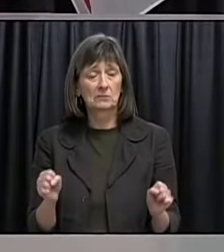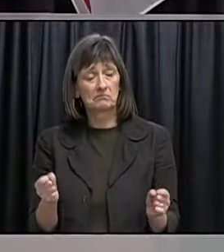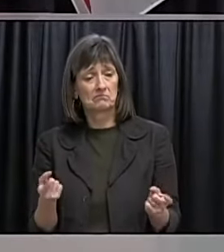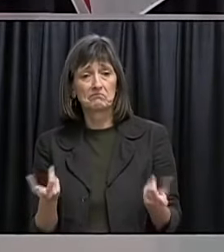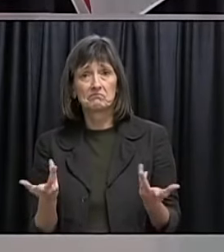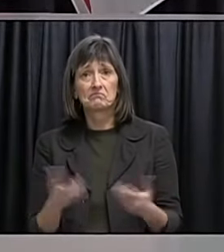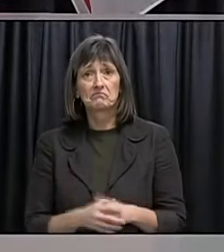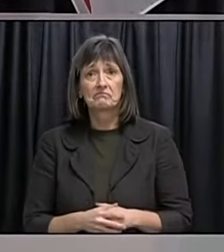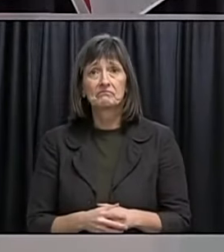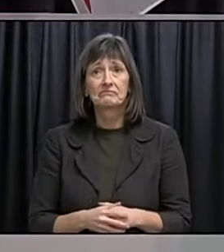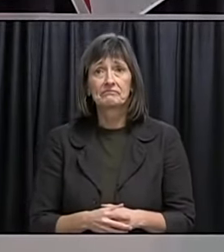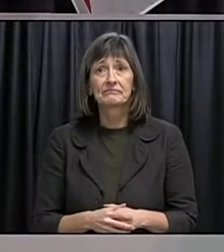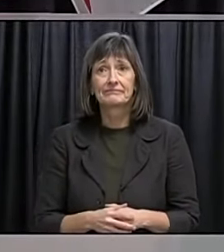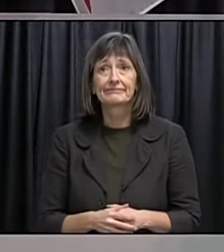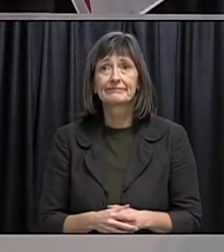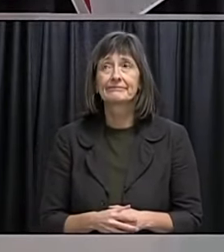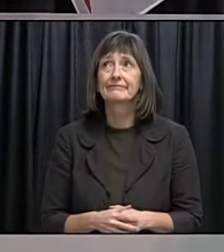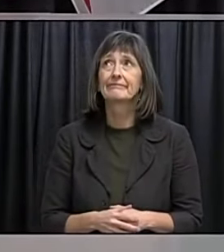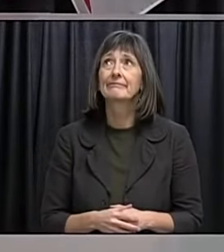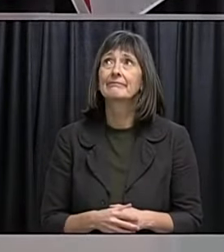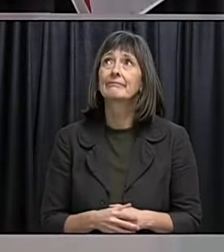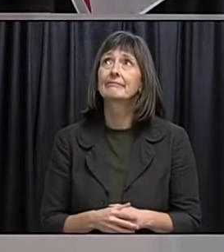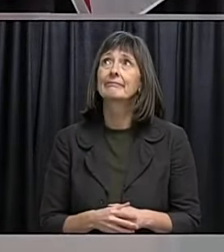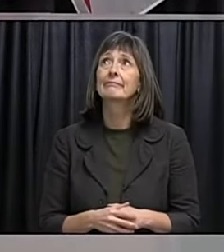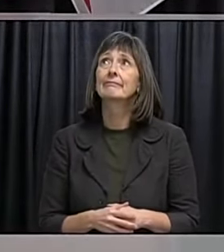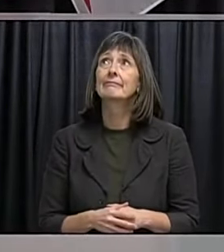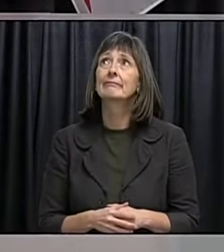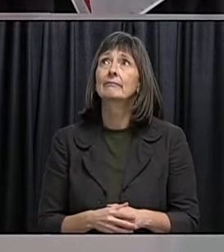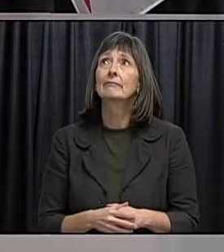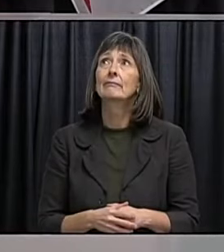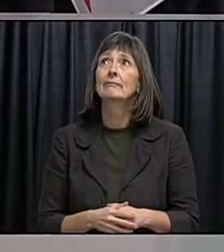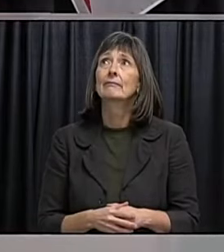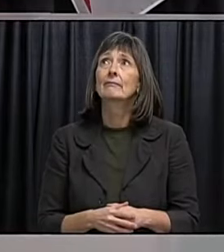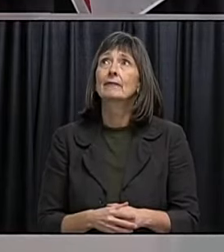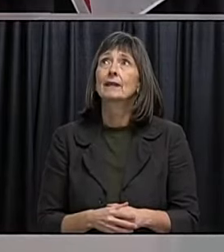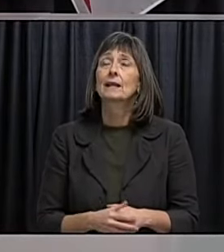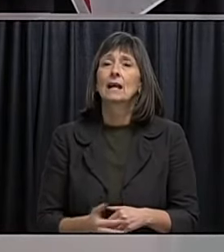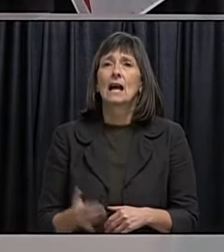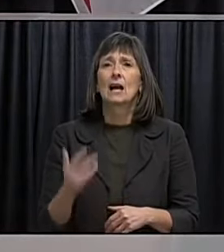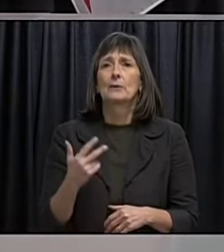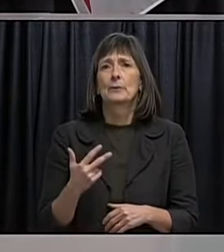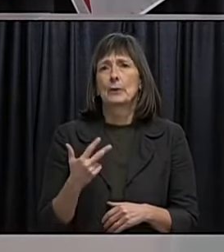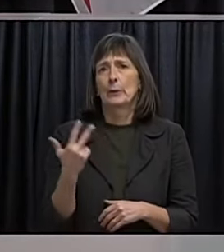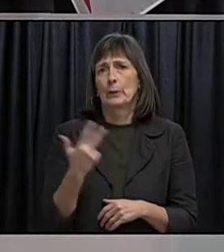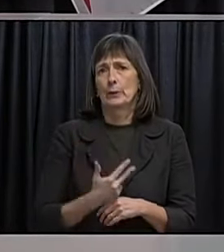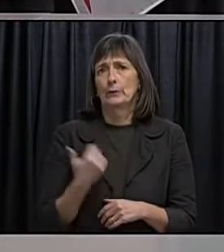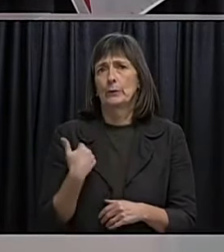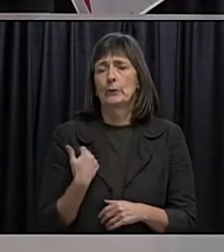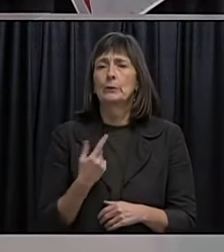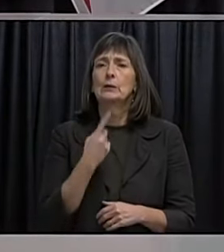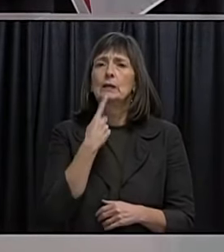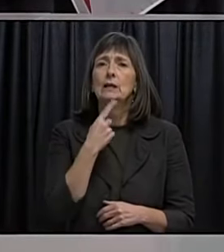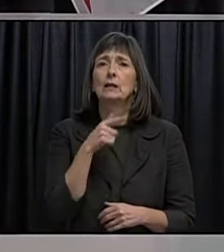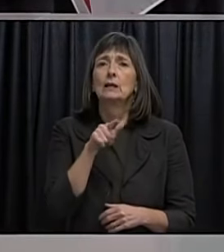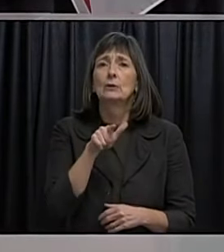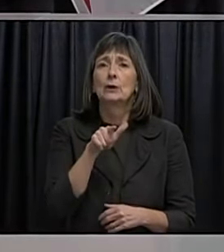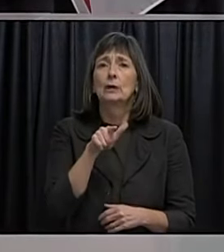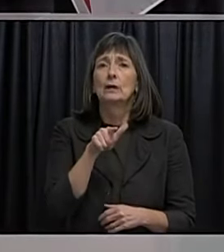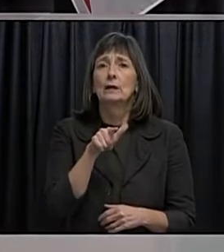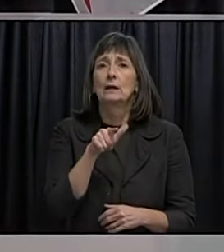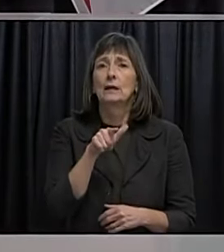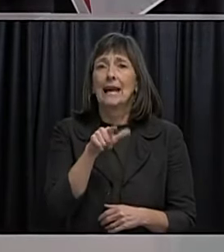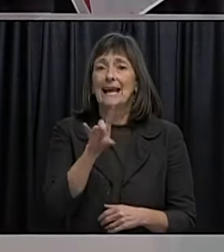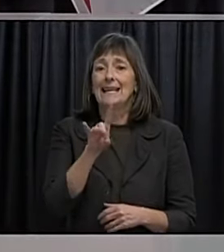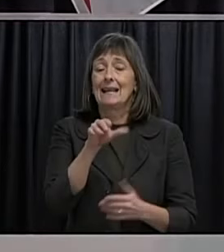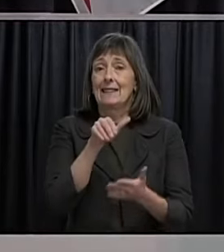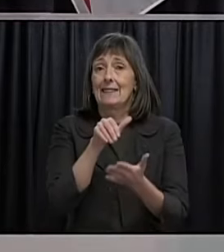thank you and it was noted the first day we began to call the vaccine so two days ago um that 28 000 people is essentially